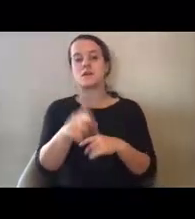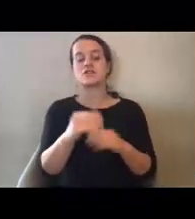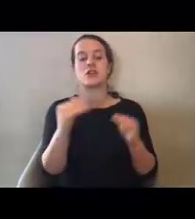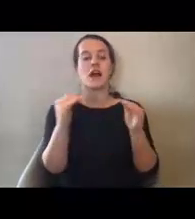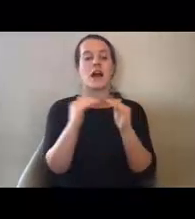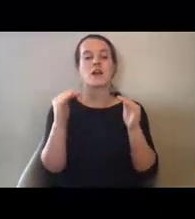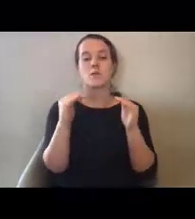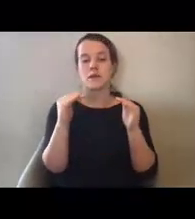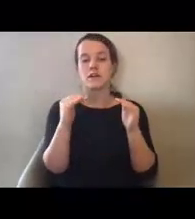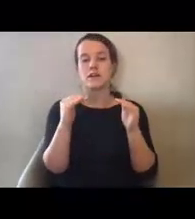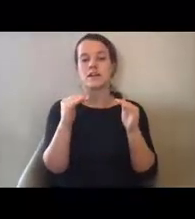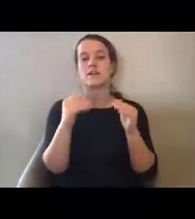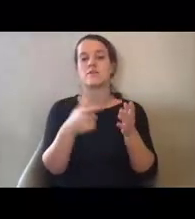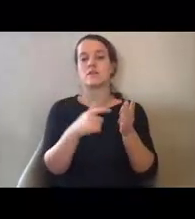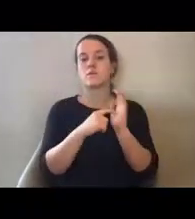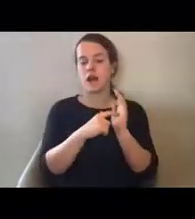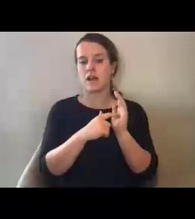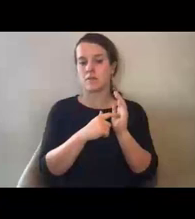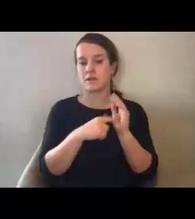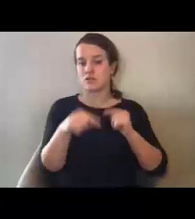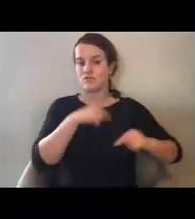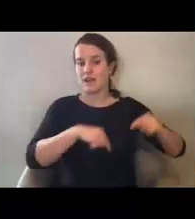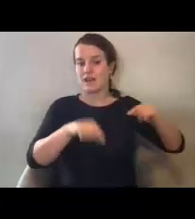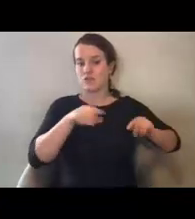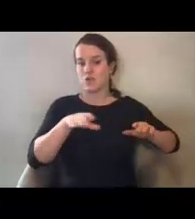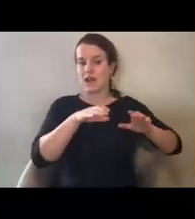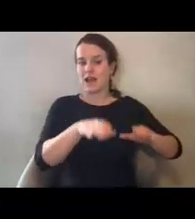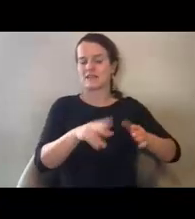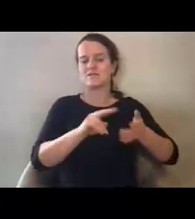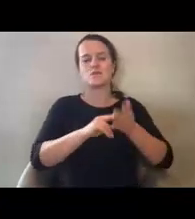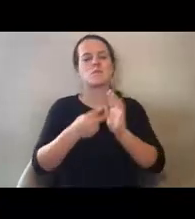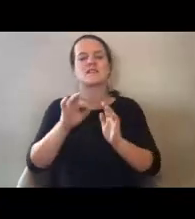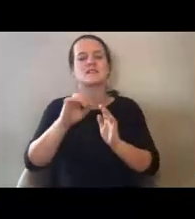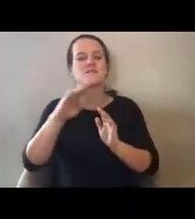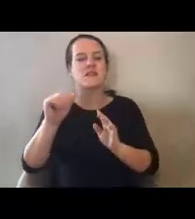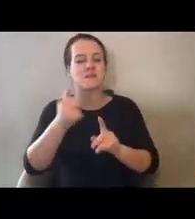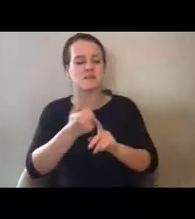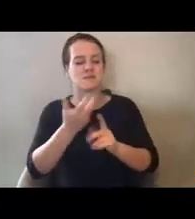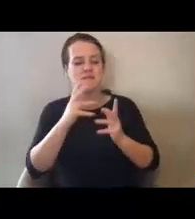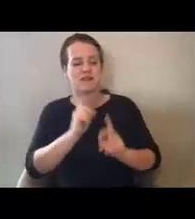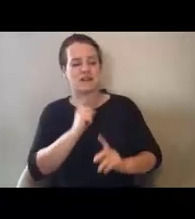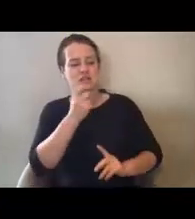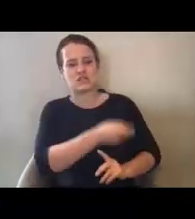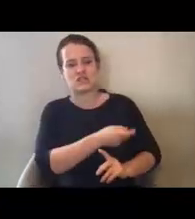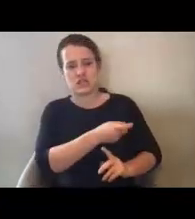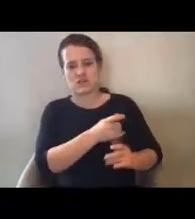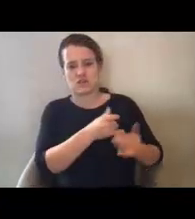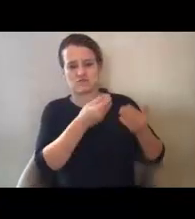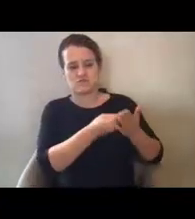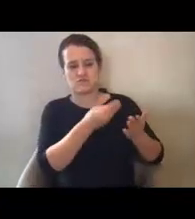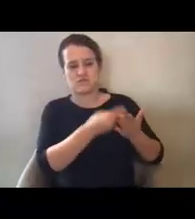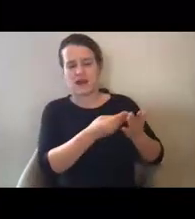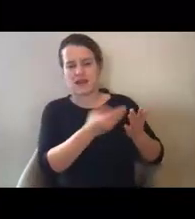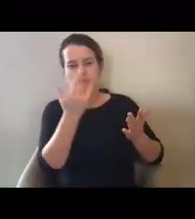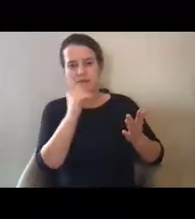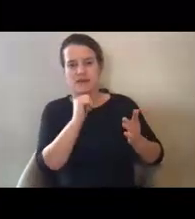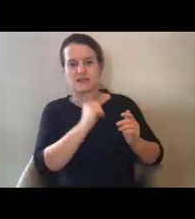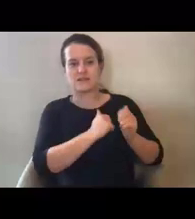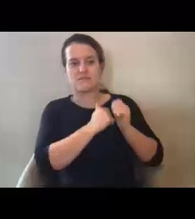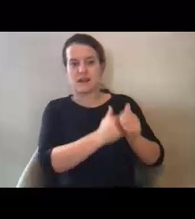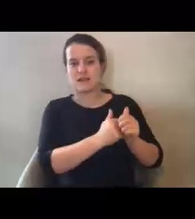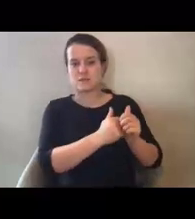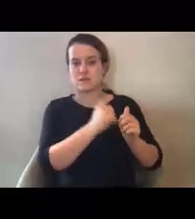retroactive? In other words, will FEMA take away money that's already been awarded on the basis of non-compliance with equity